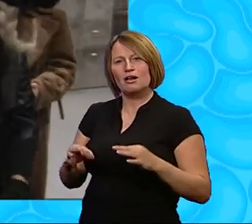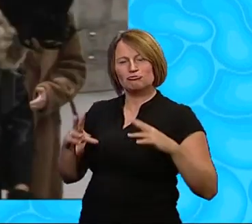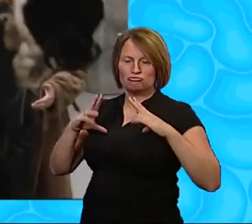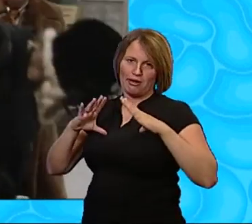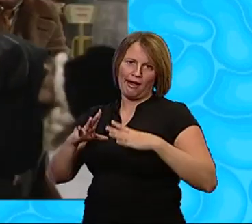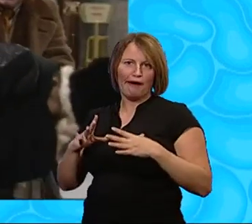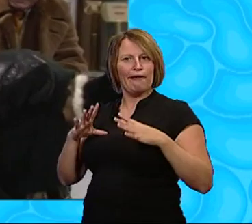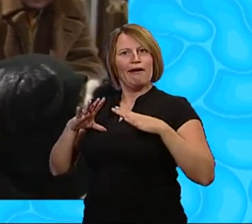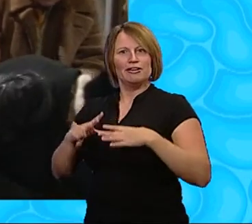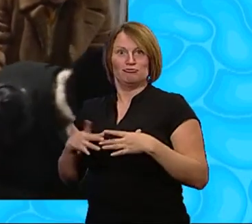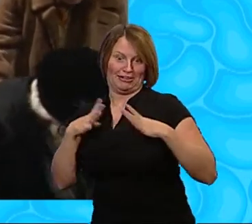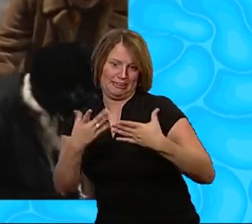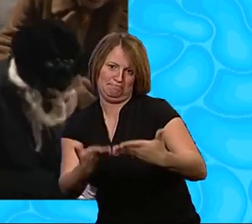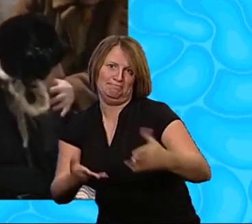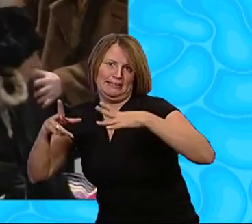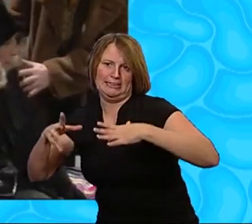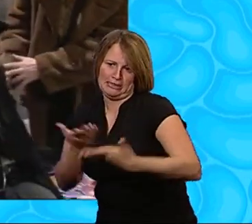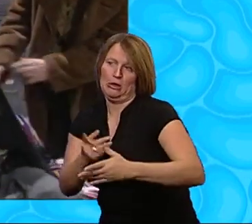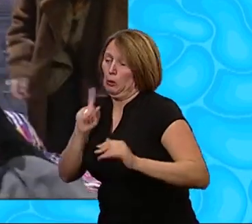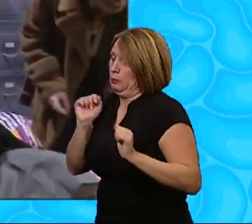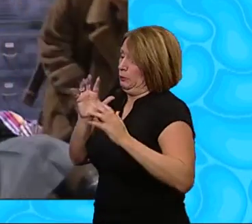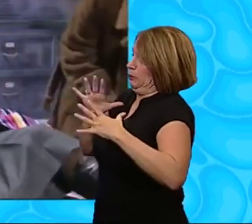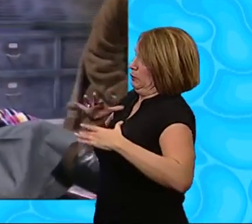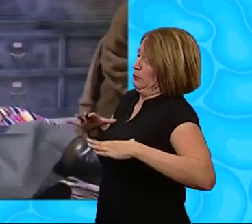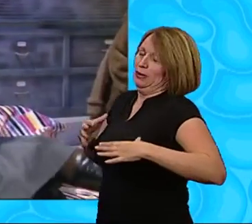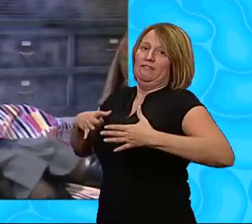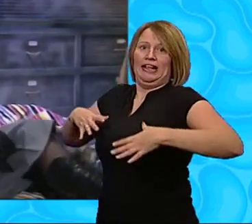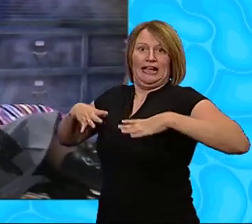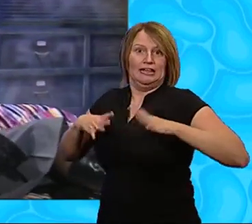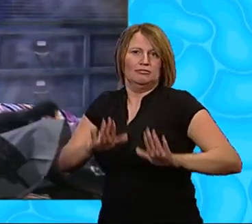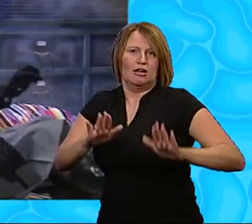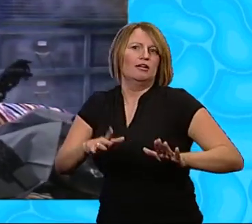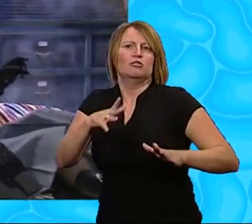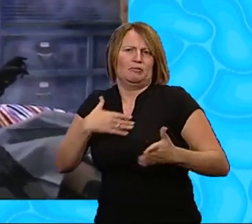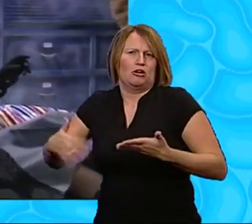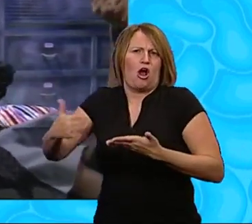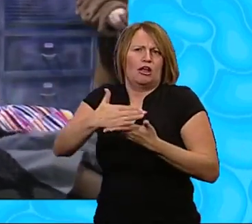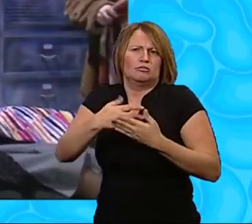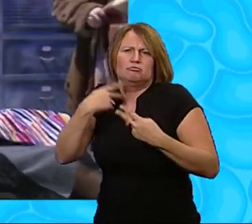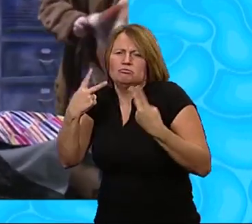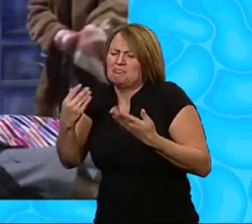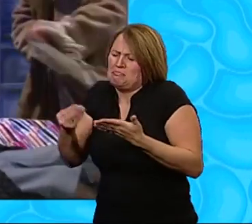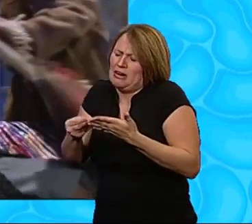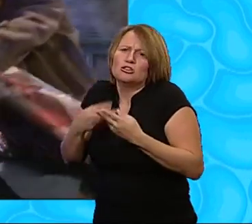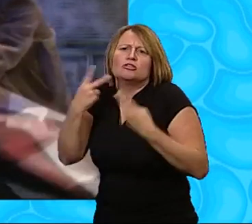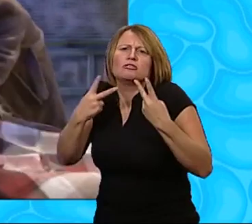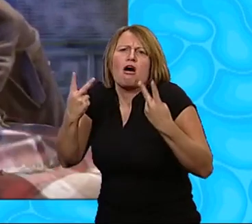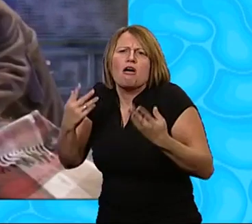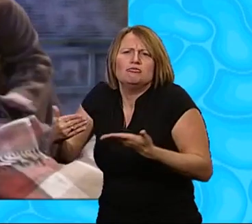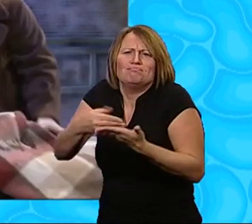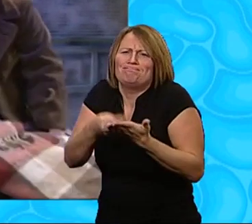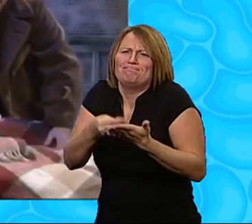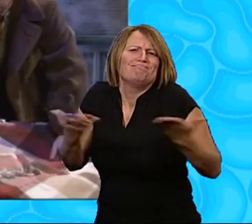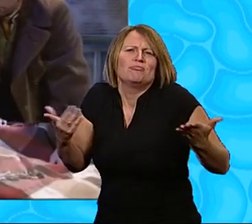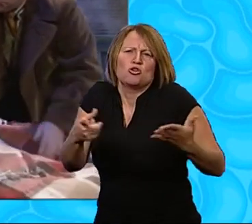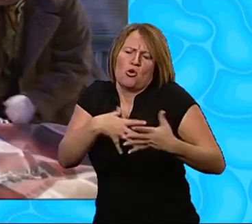Are you all, dear? That's it When you've been about collecting all the rent And you're